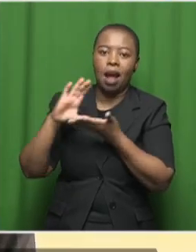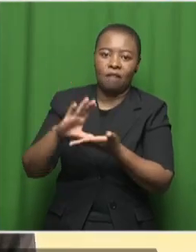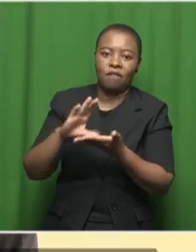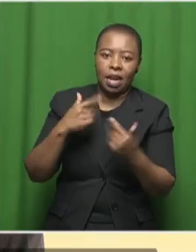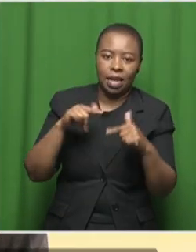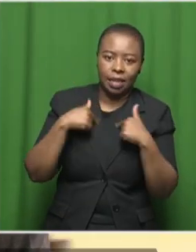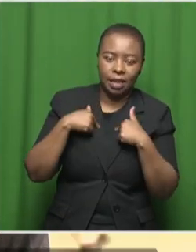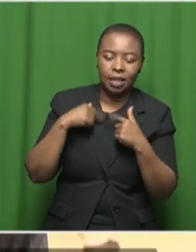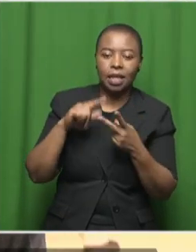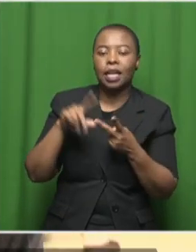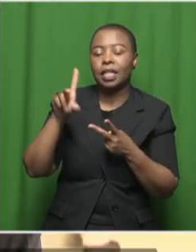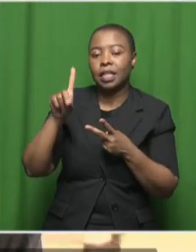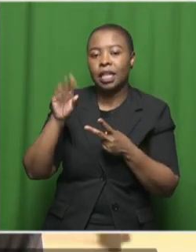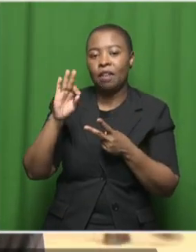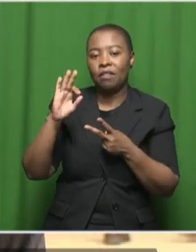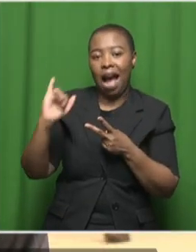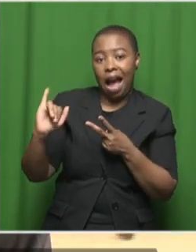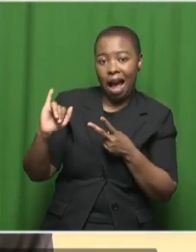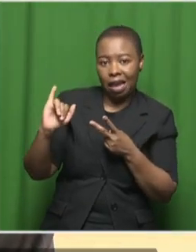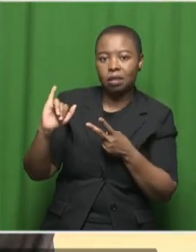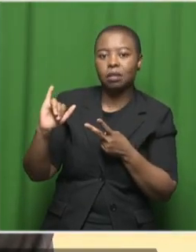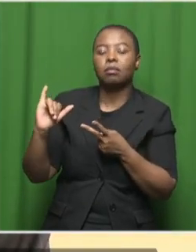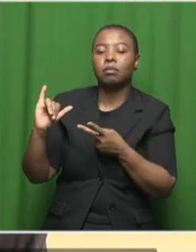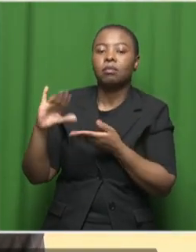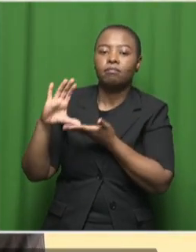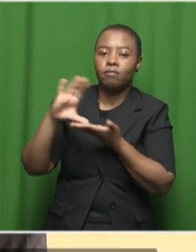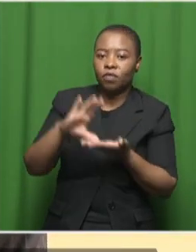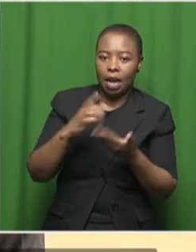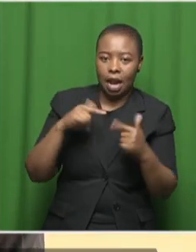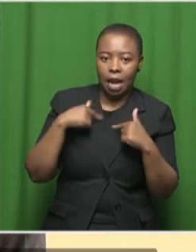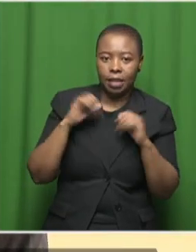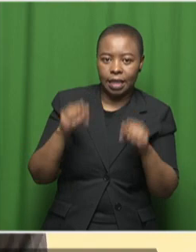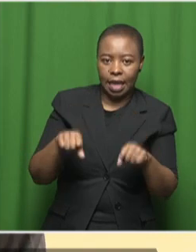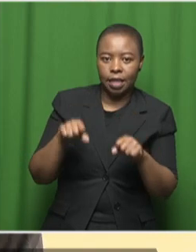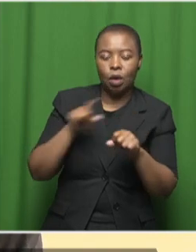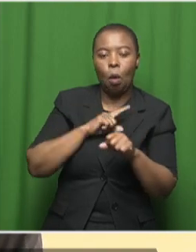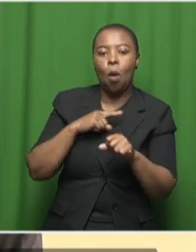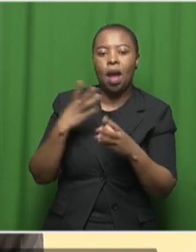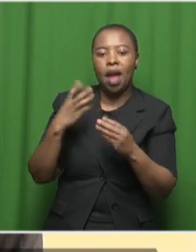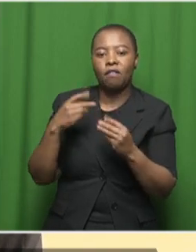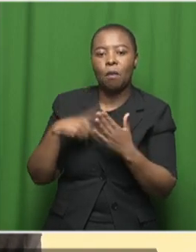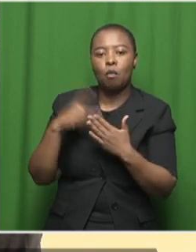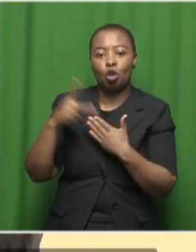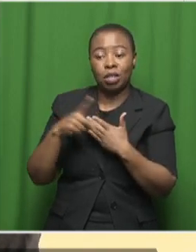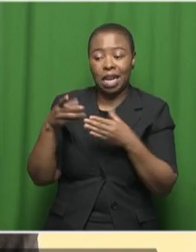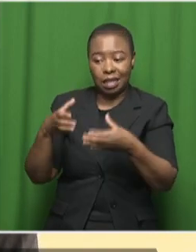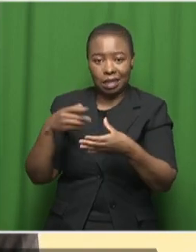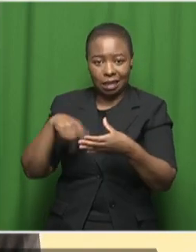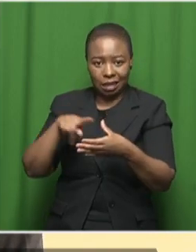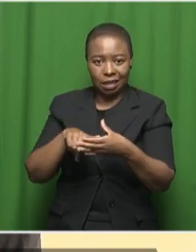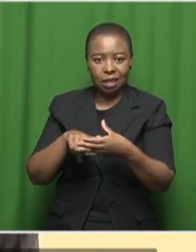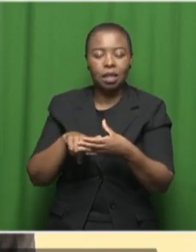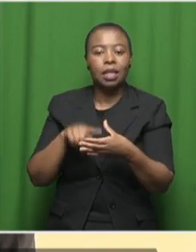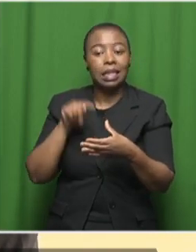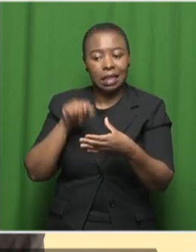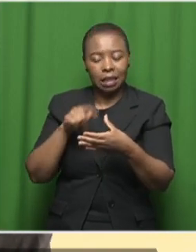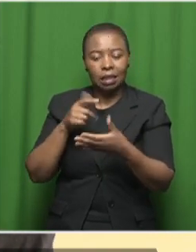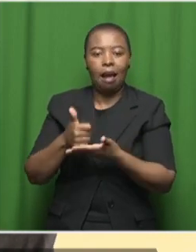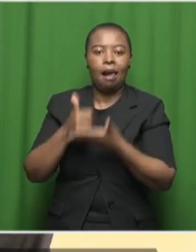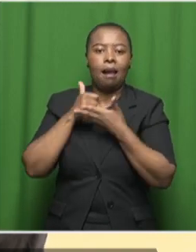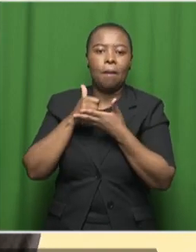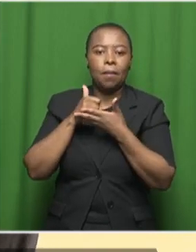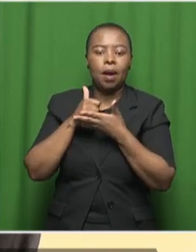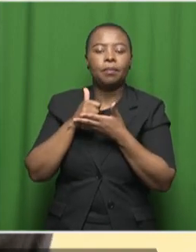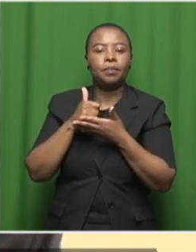DSI for instance we have the med ed a project which is helping us to produce medical